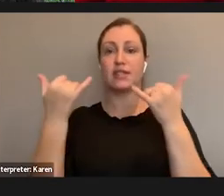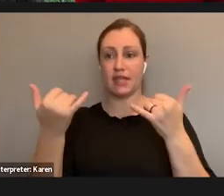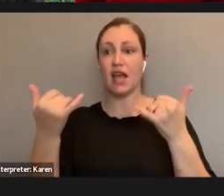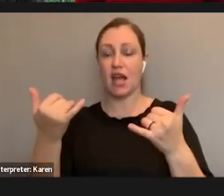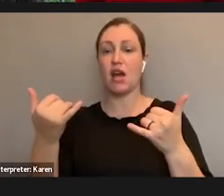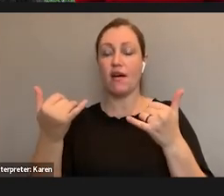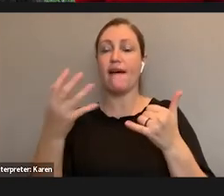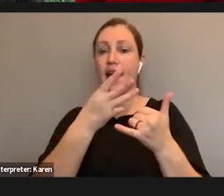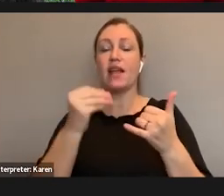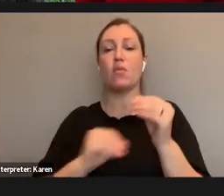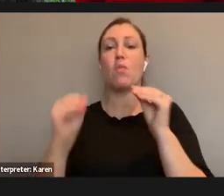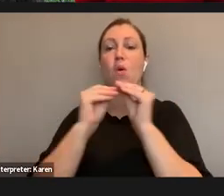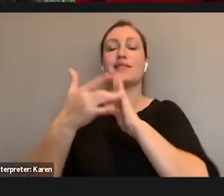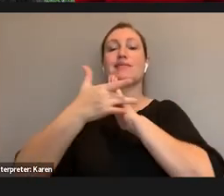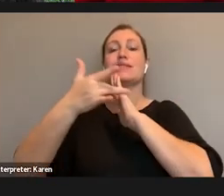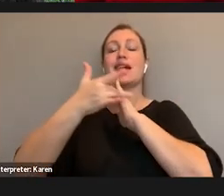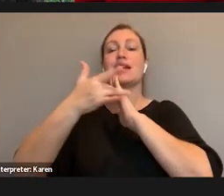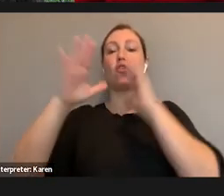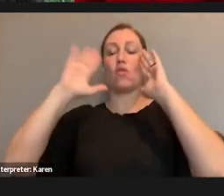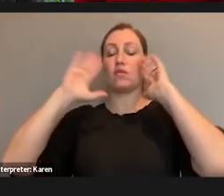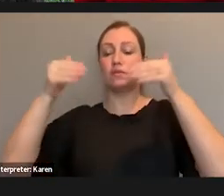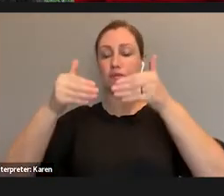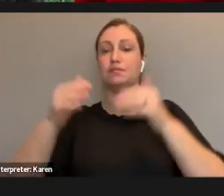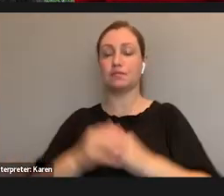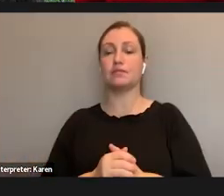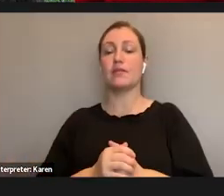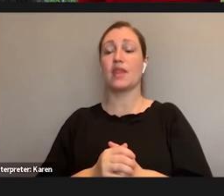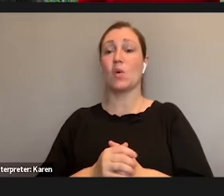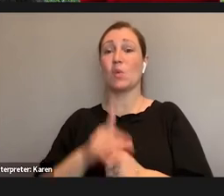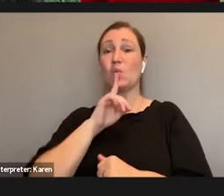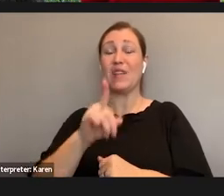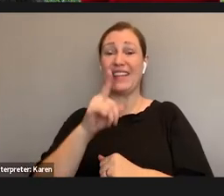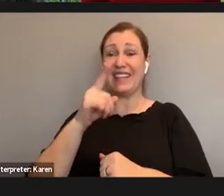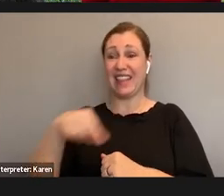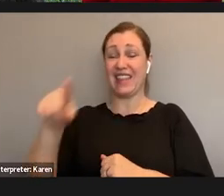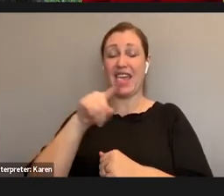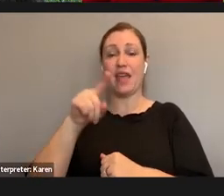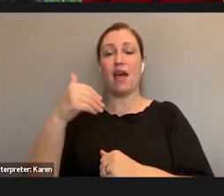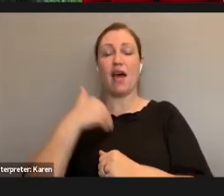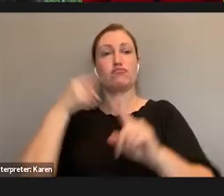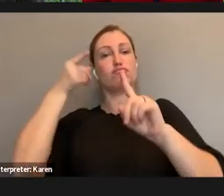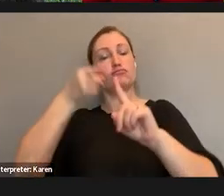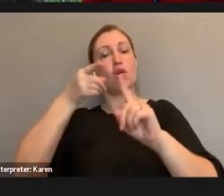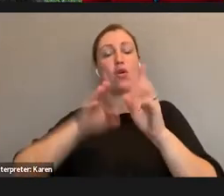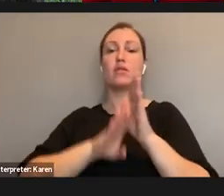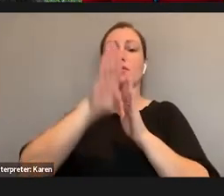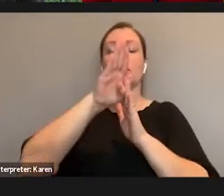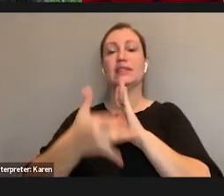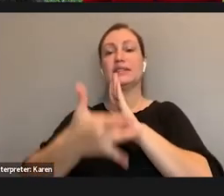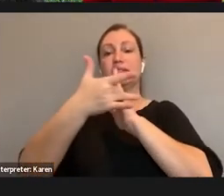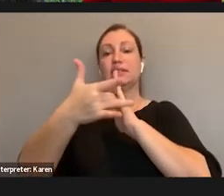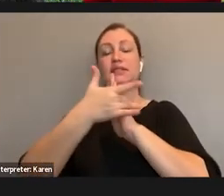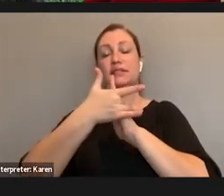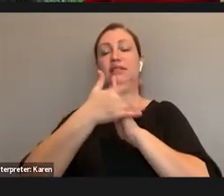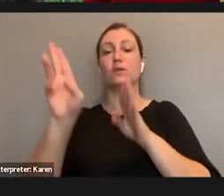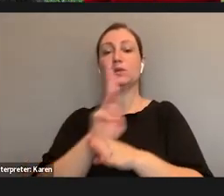they were really instrumental in developing approaches to using technology as a way